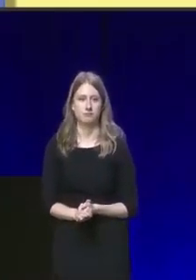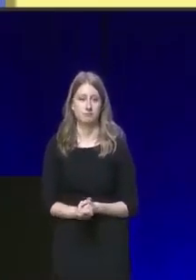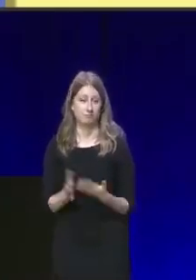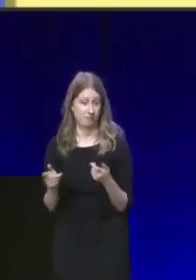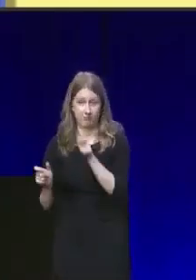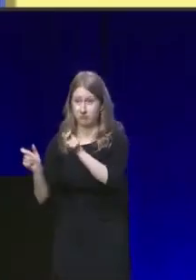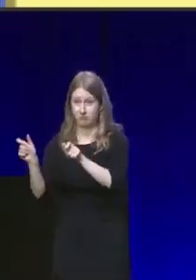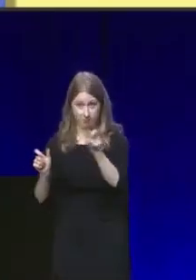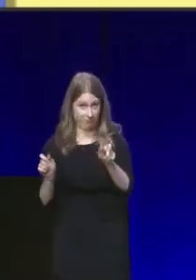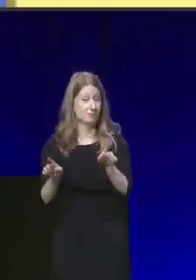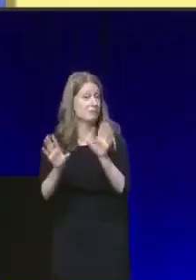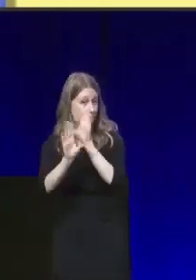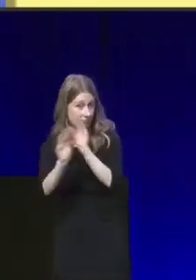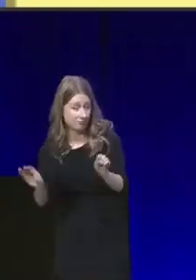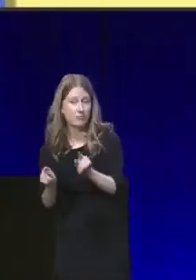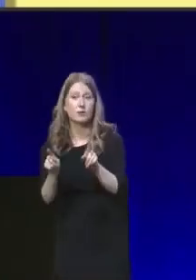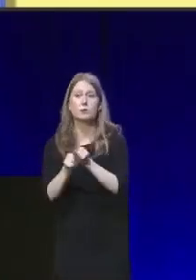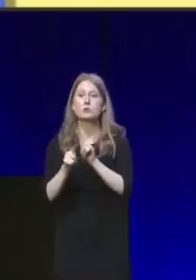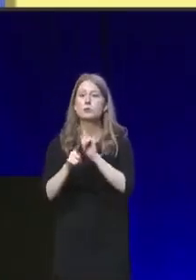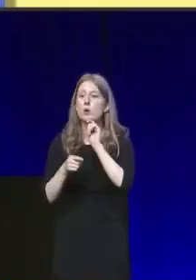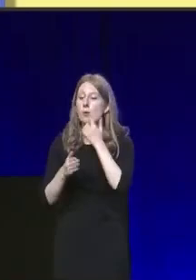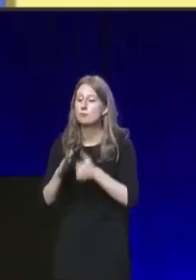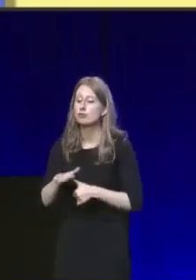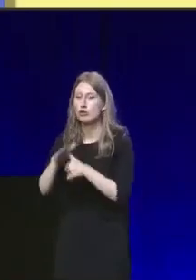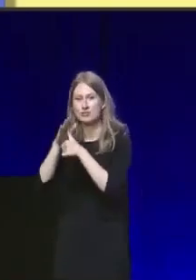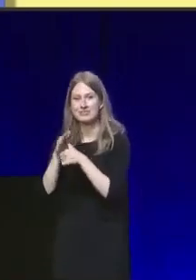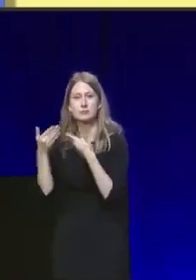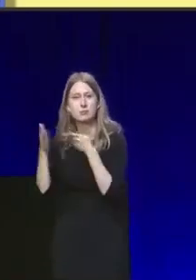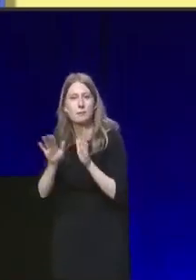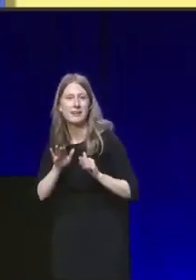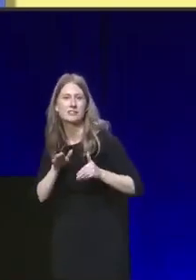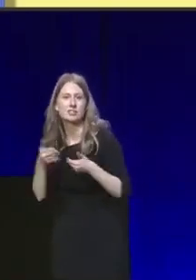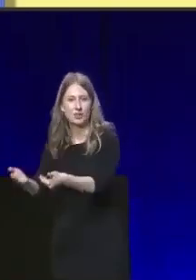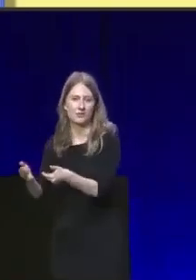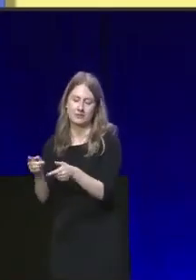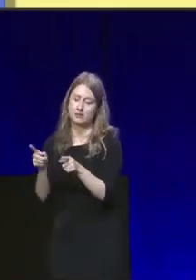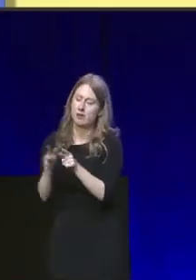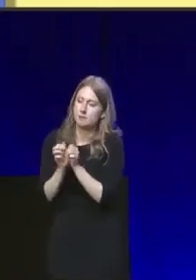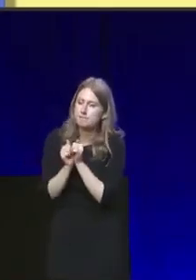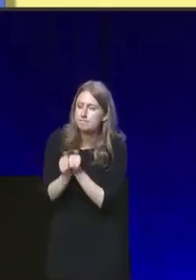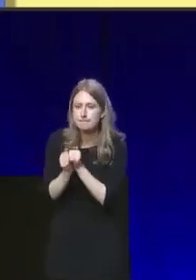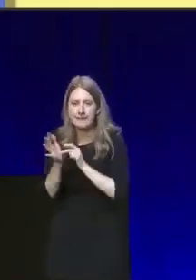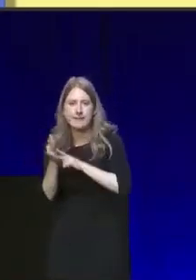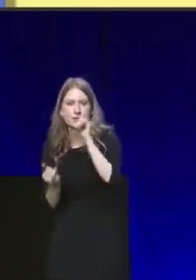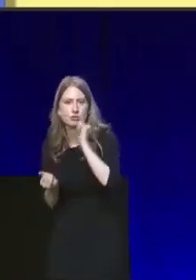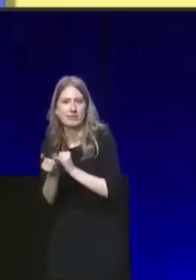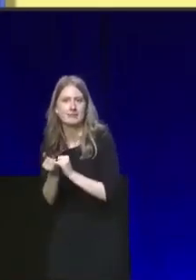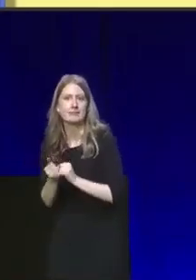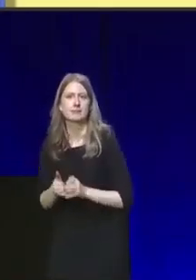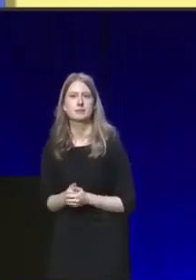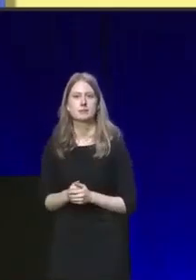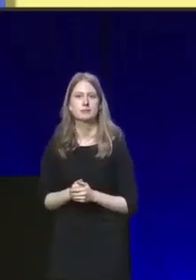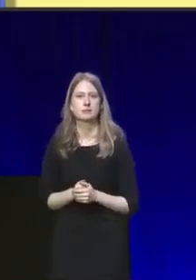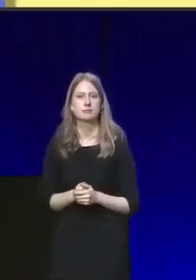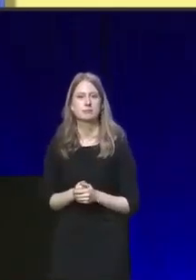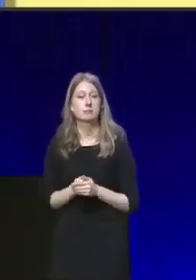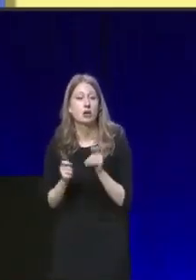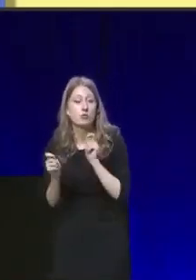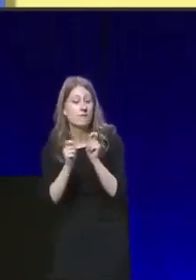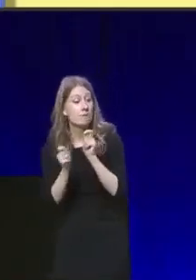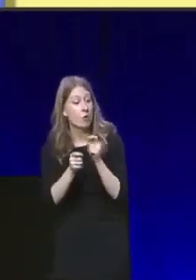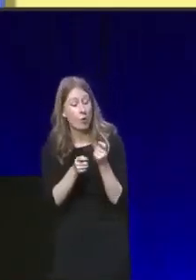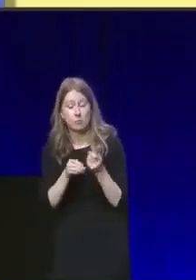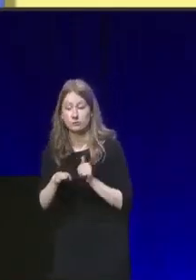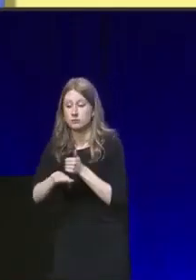And delegates, we will also prioritise our public services, including our cherished National Health Service. We will bring forward reforms to